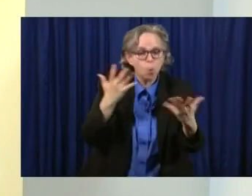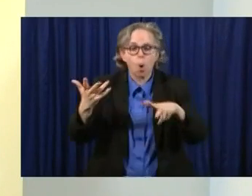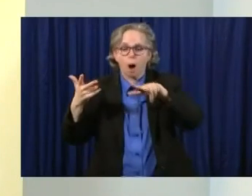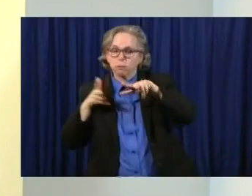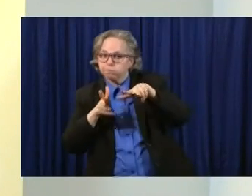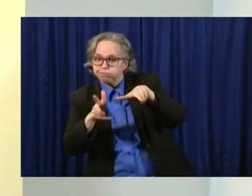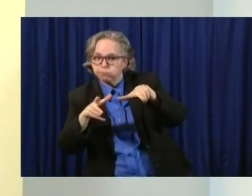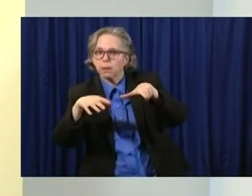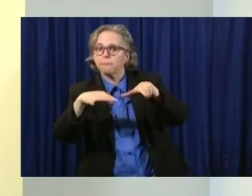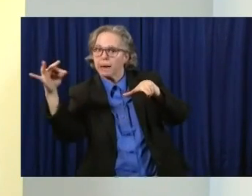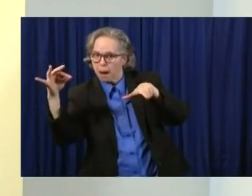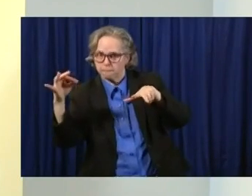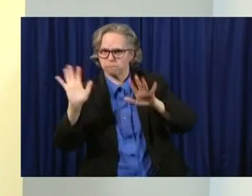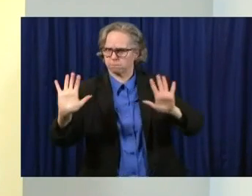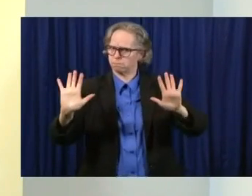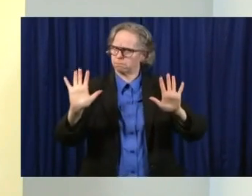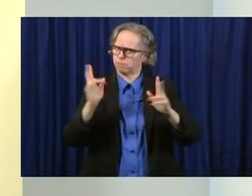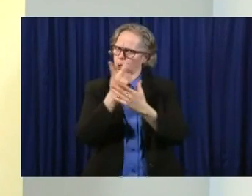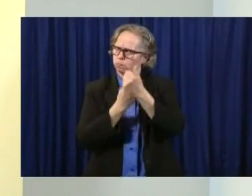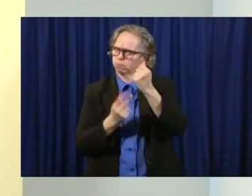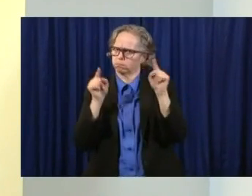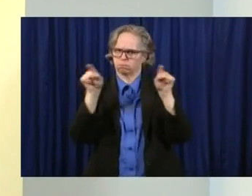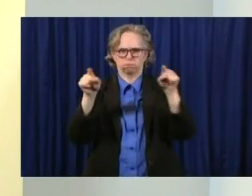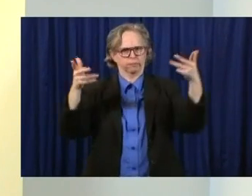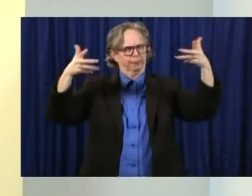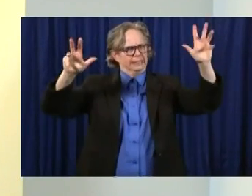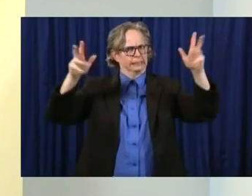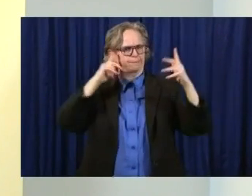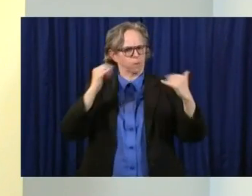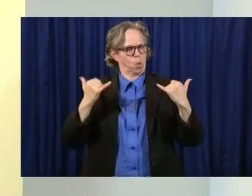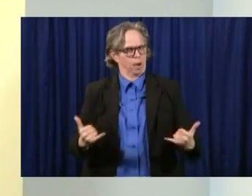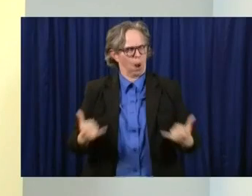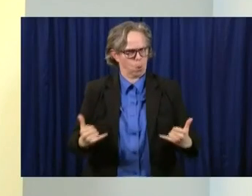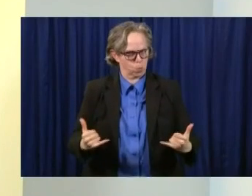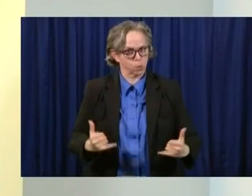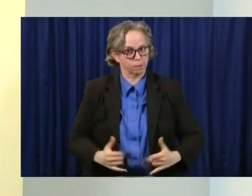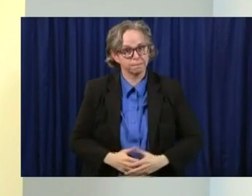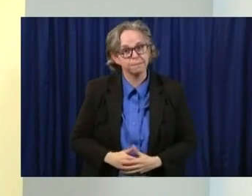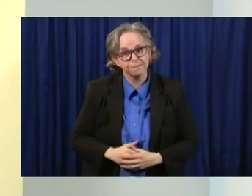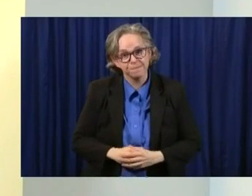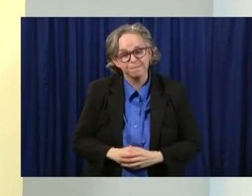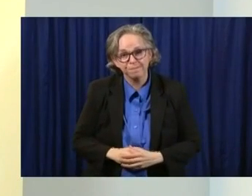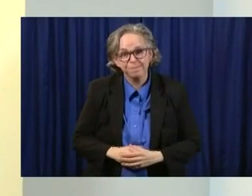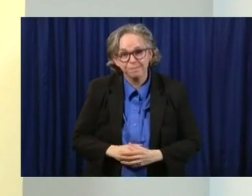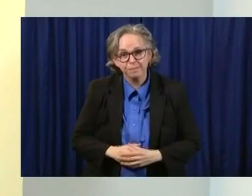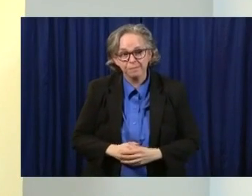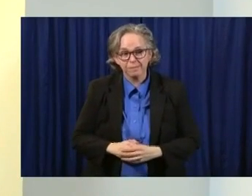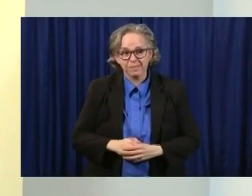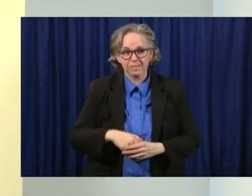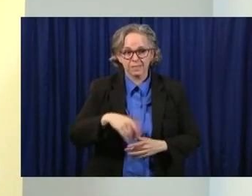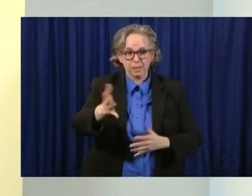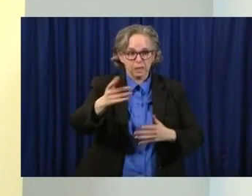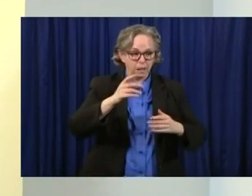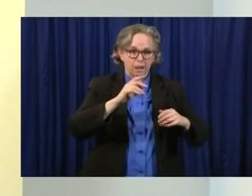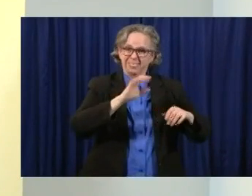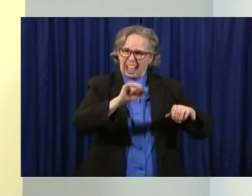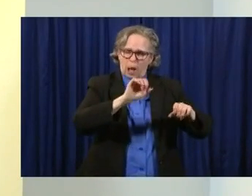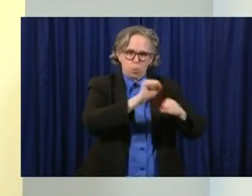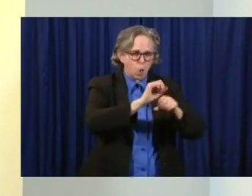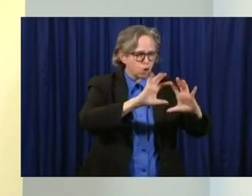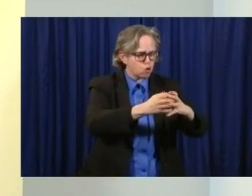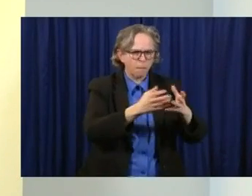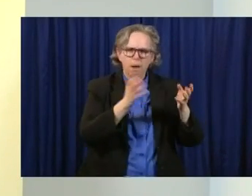appointment-only system. But the work groups are planning and working through these issues on